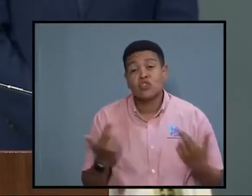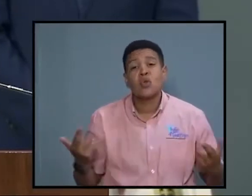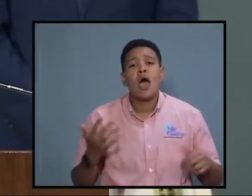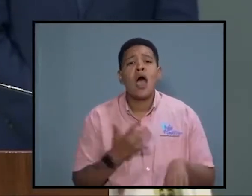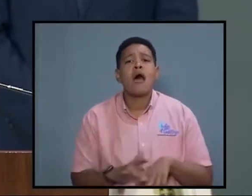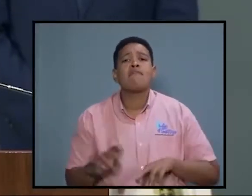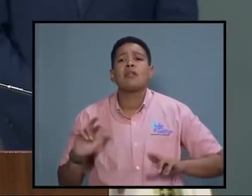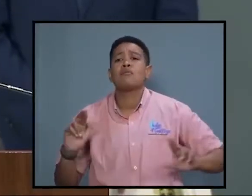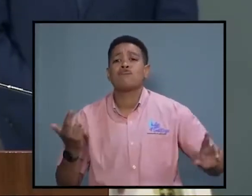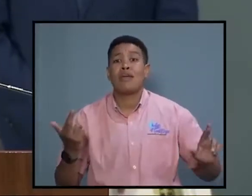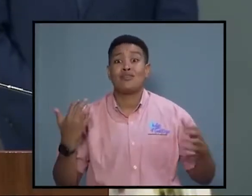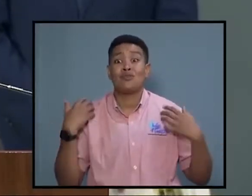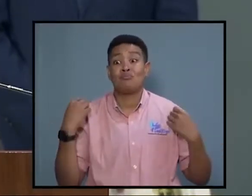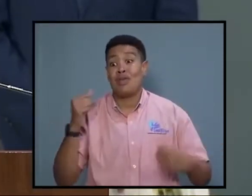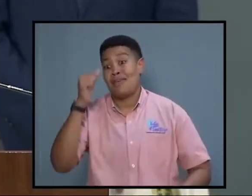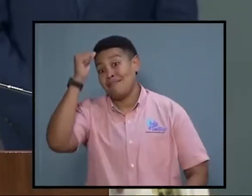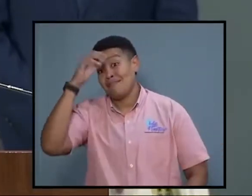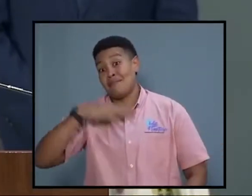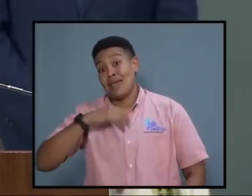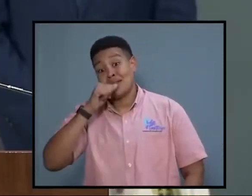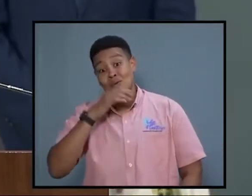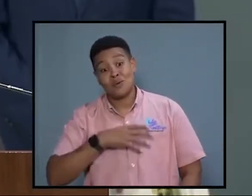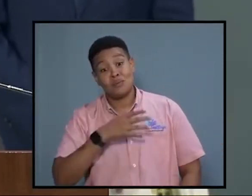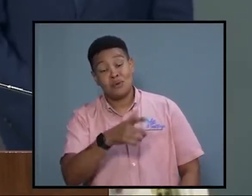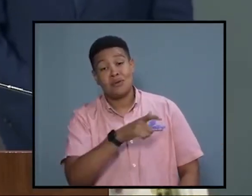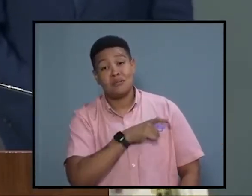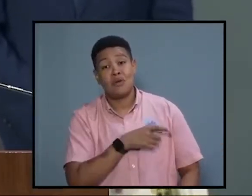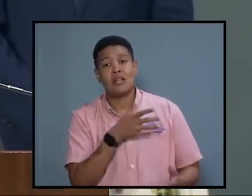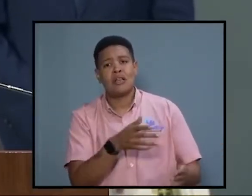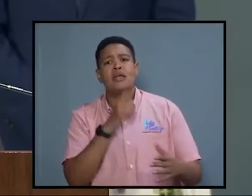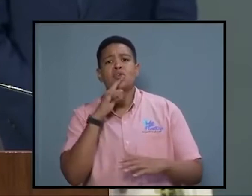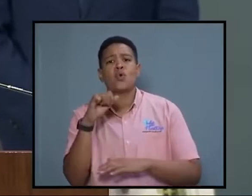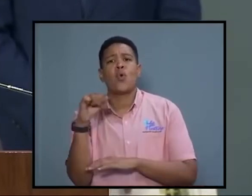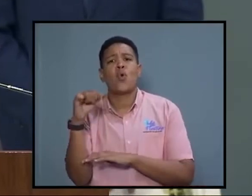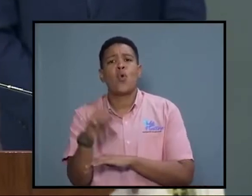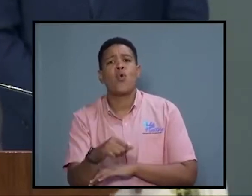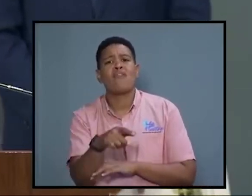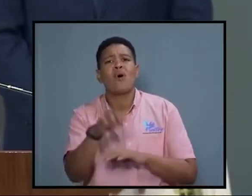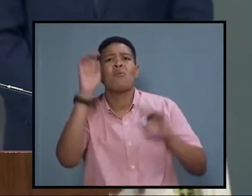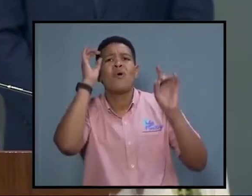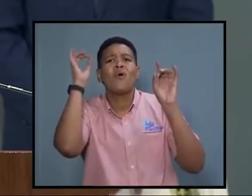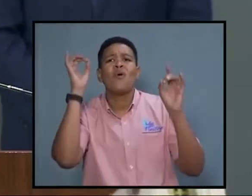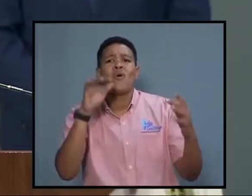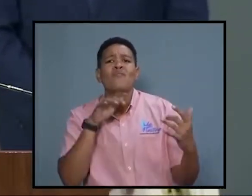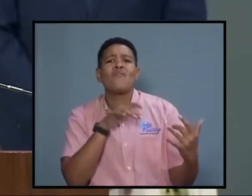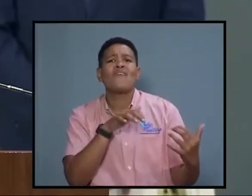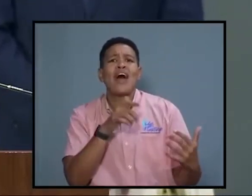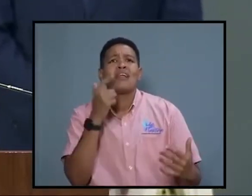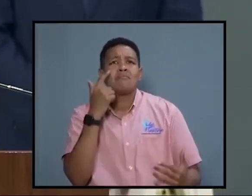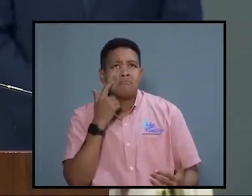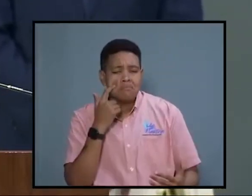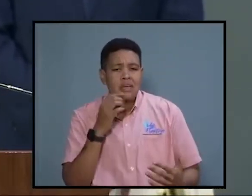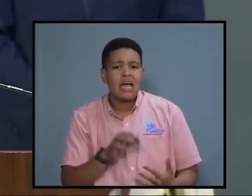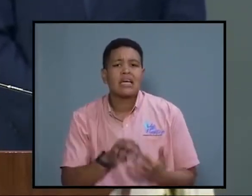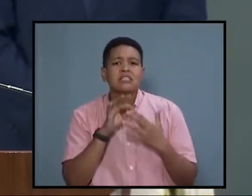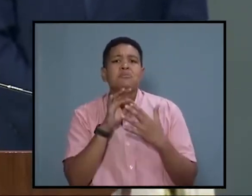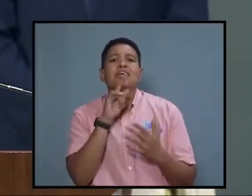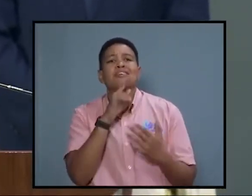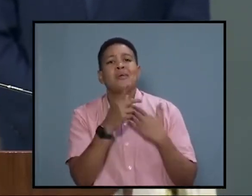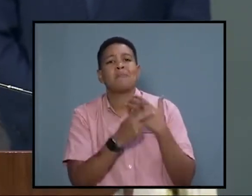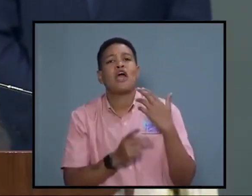to the brave men and women of the Jamaica Council of the to overcome this cancer of violence, especially in the parishes named.